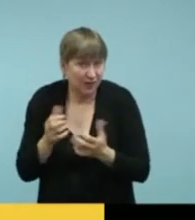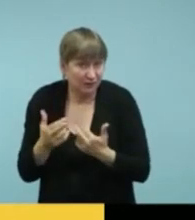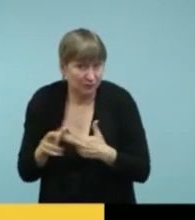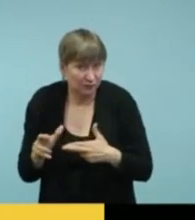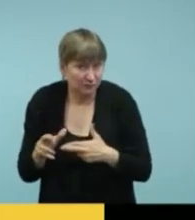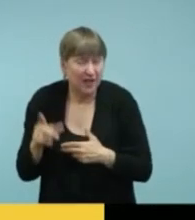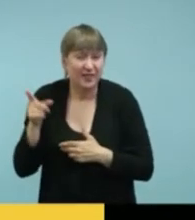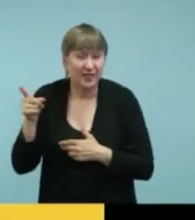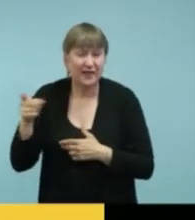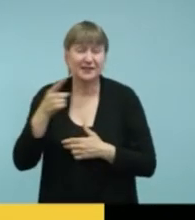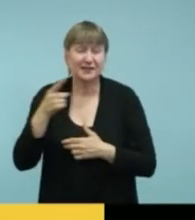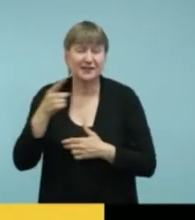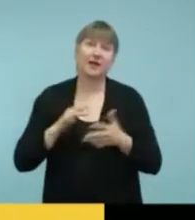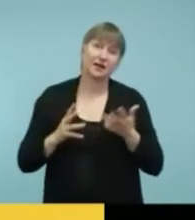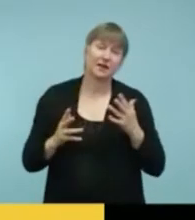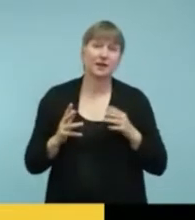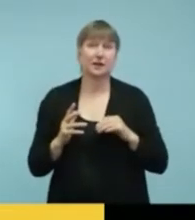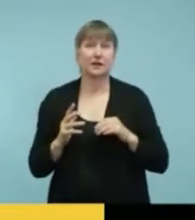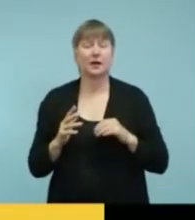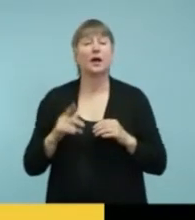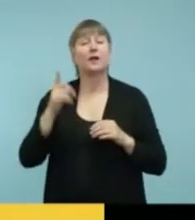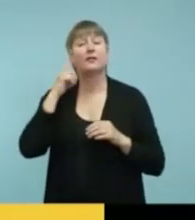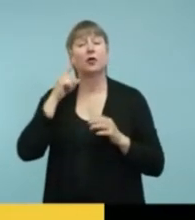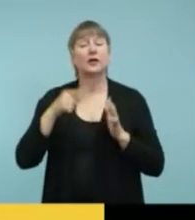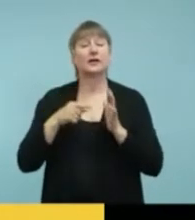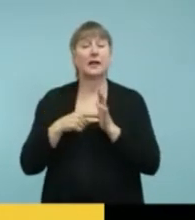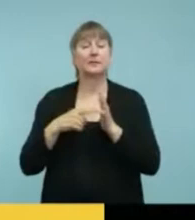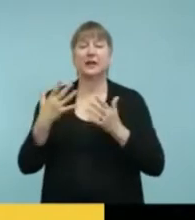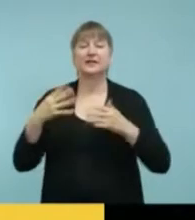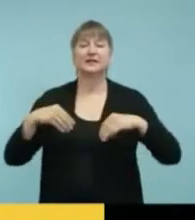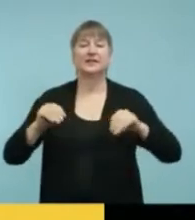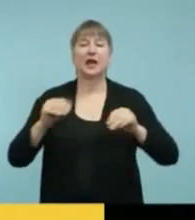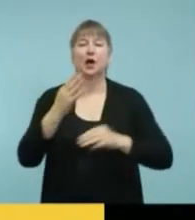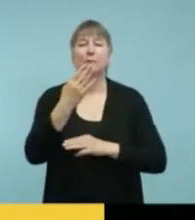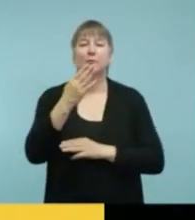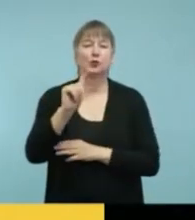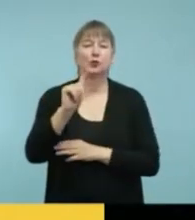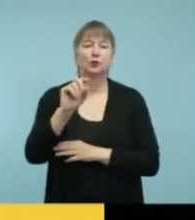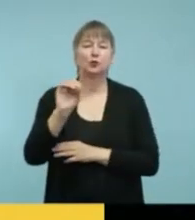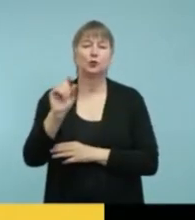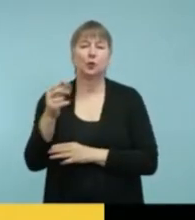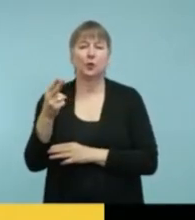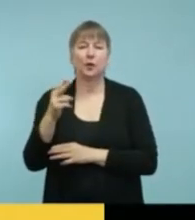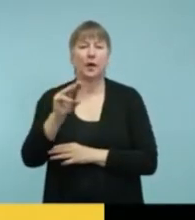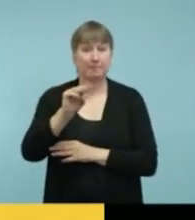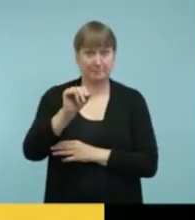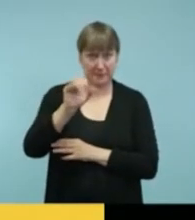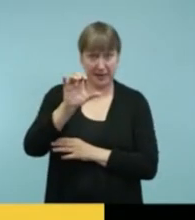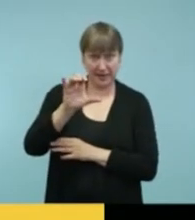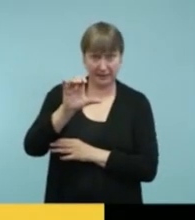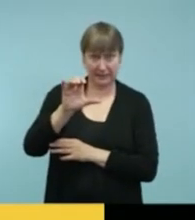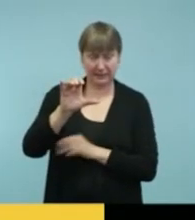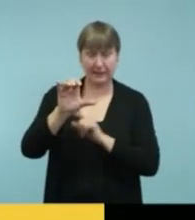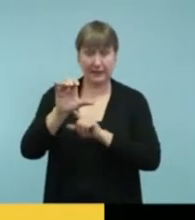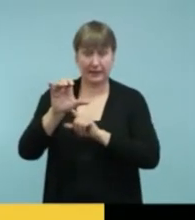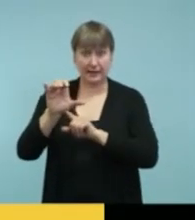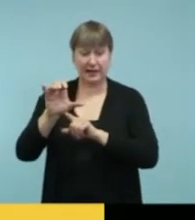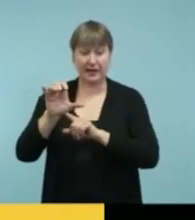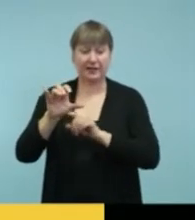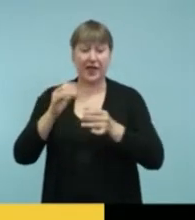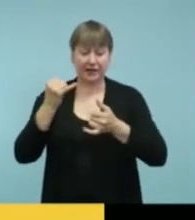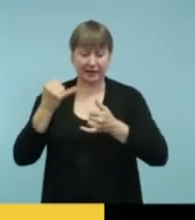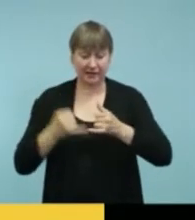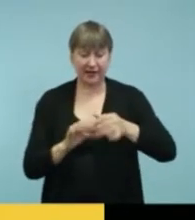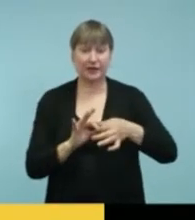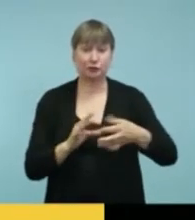so they have, for example, they sell now like Bluetooth microphones that can connect to a phone. So then you